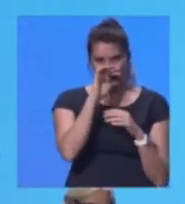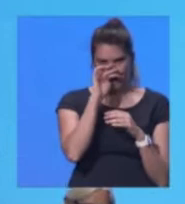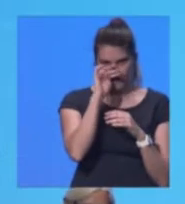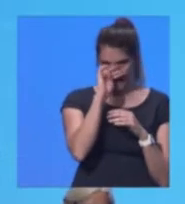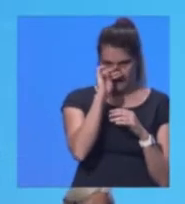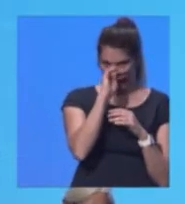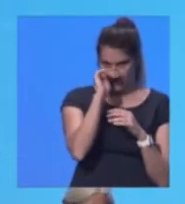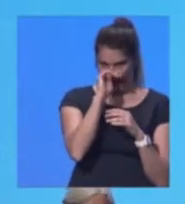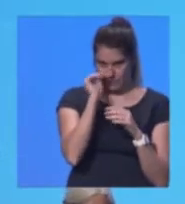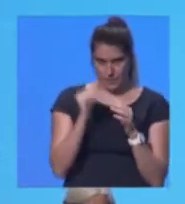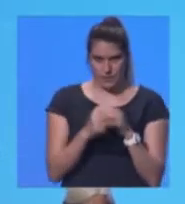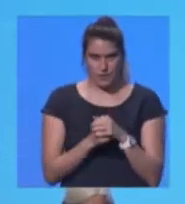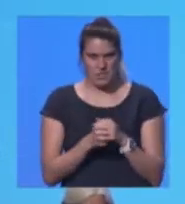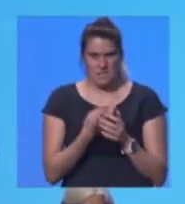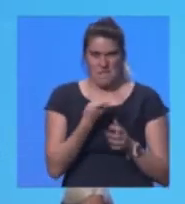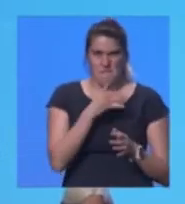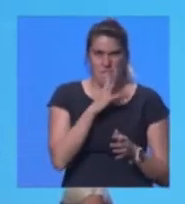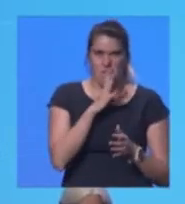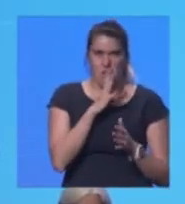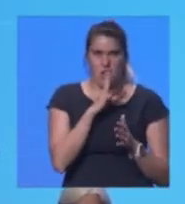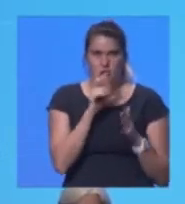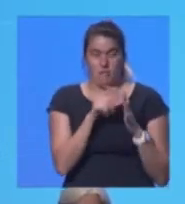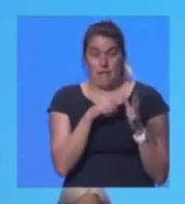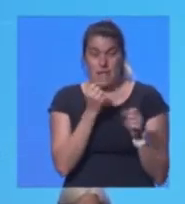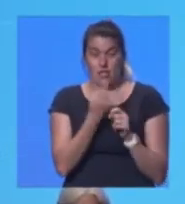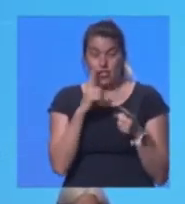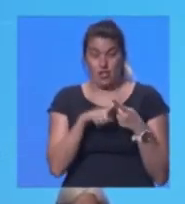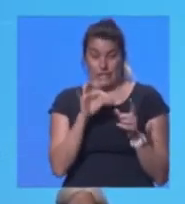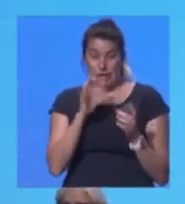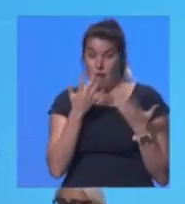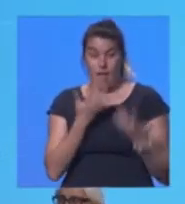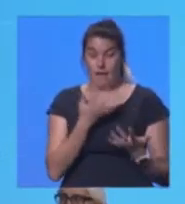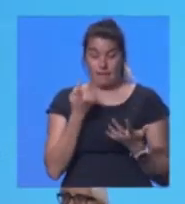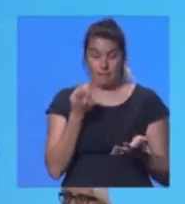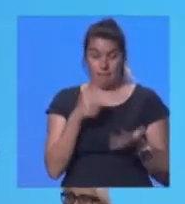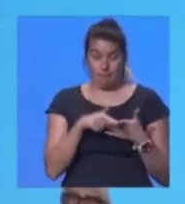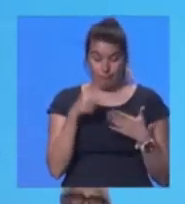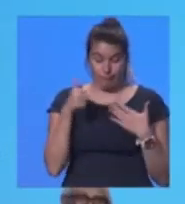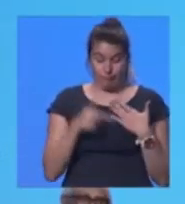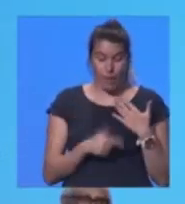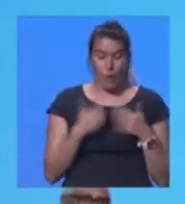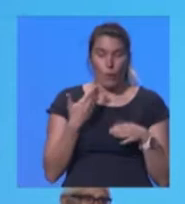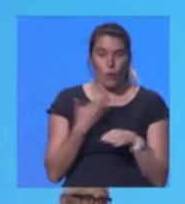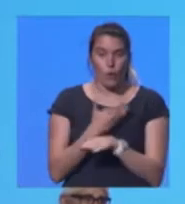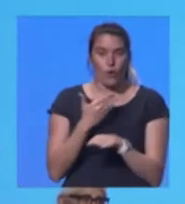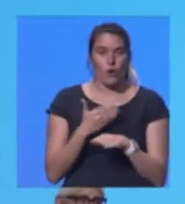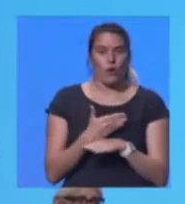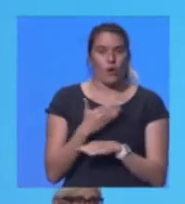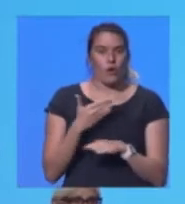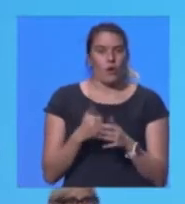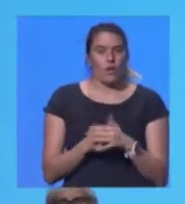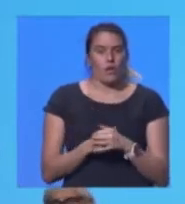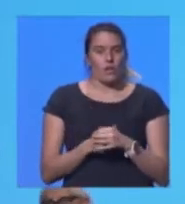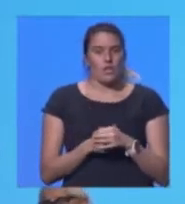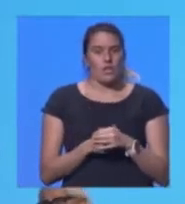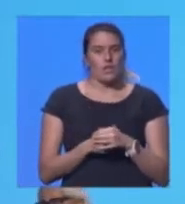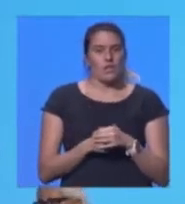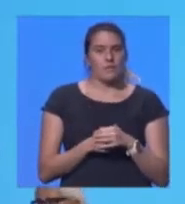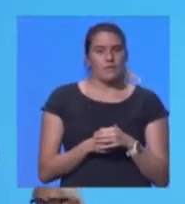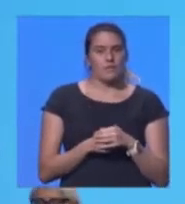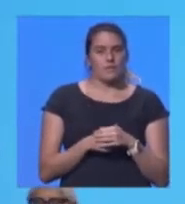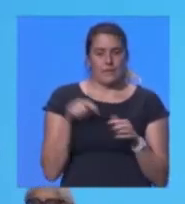runs to 400 pages, so it's not light reading. But it shows